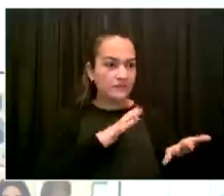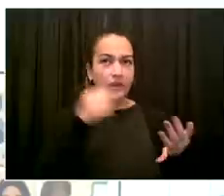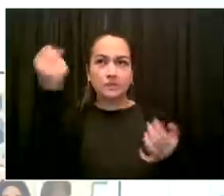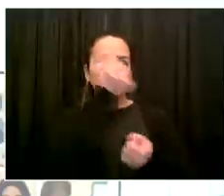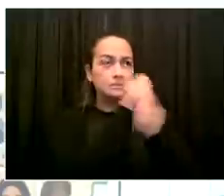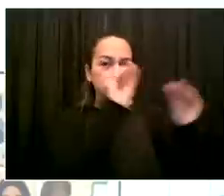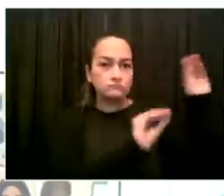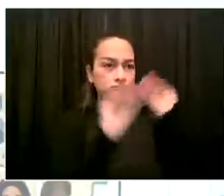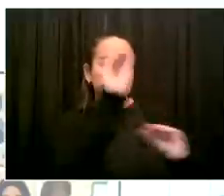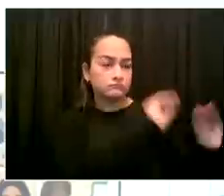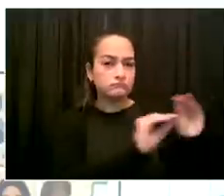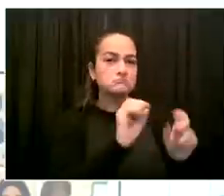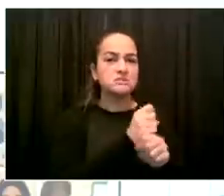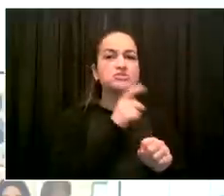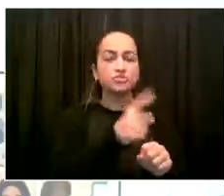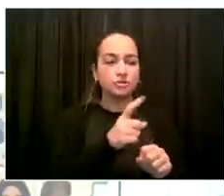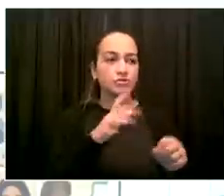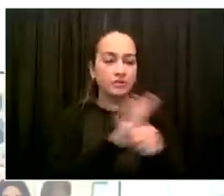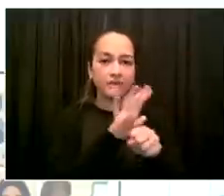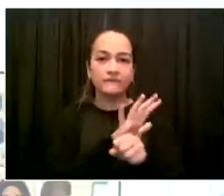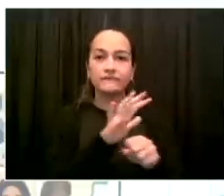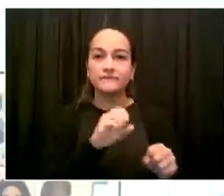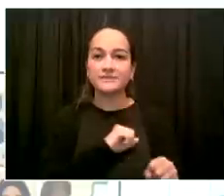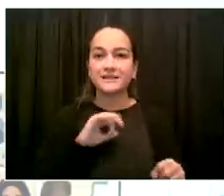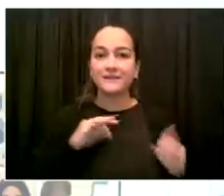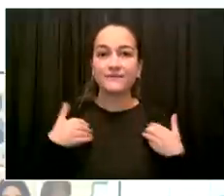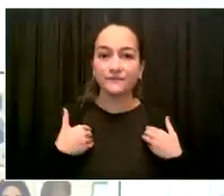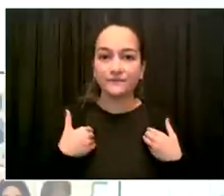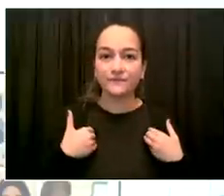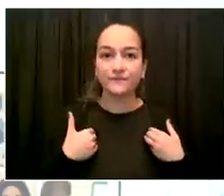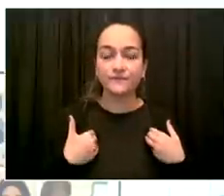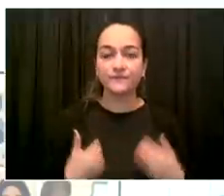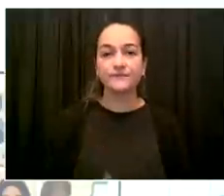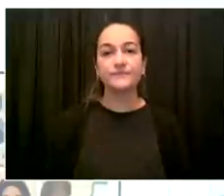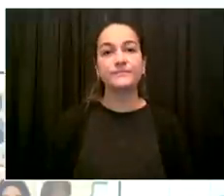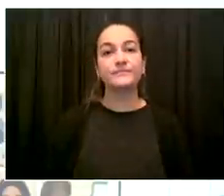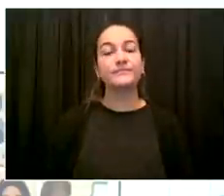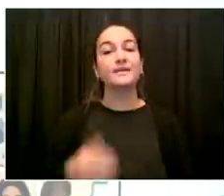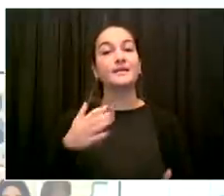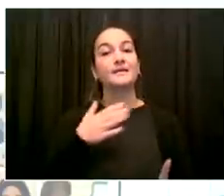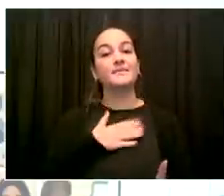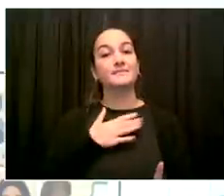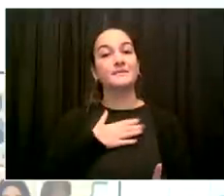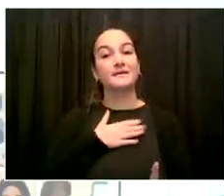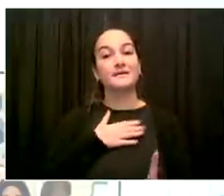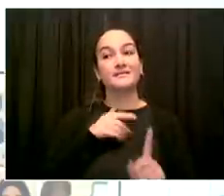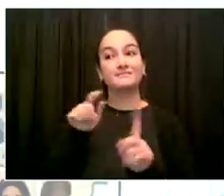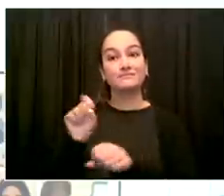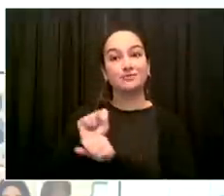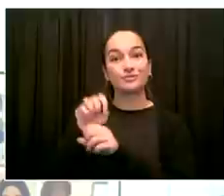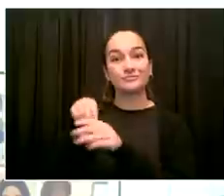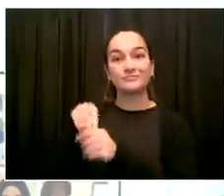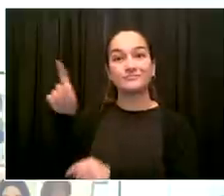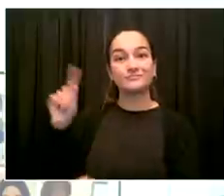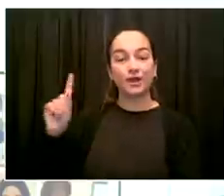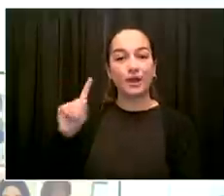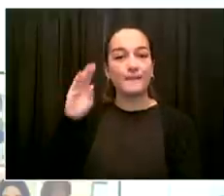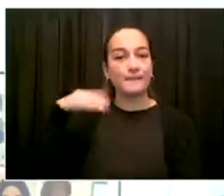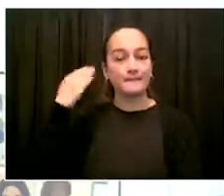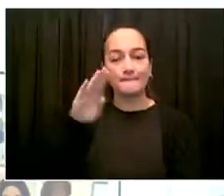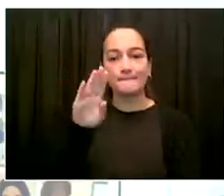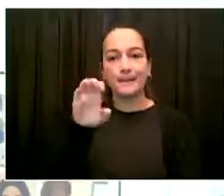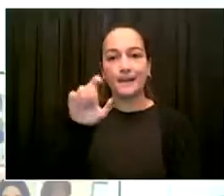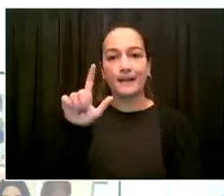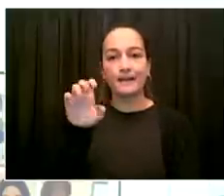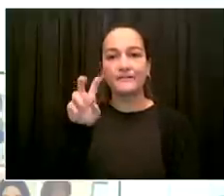with, this was at Bellevue Hospital, part of the health and hospital system, was already vaccinated. And I think that